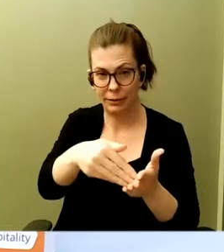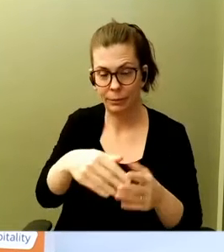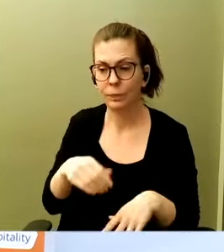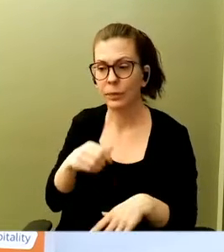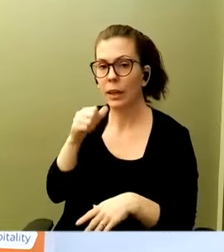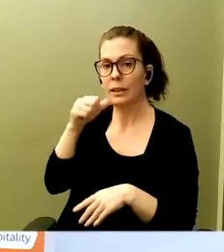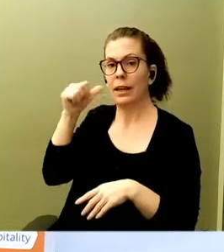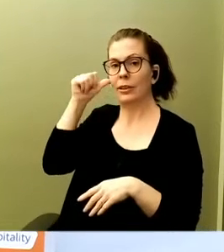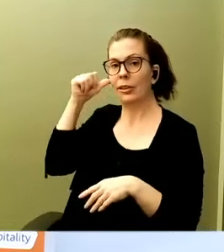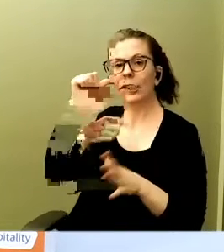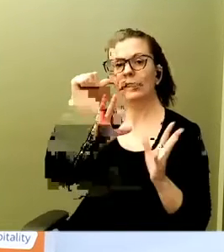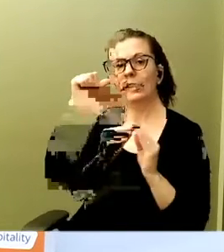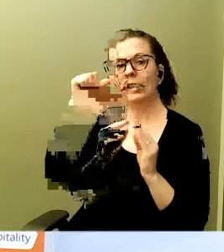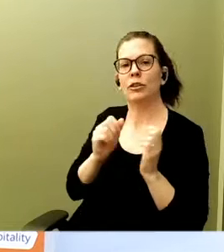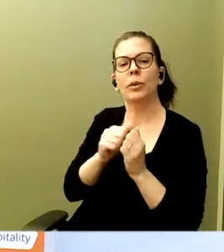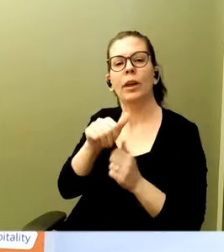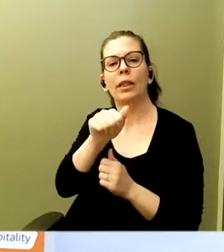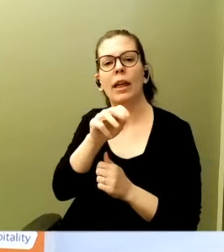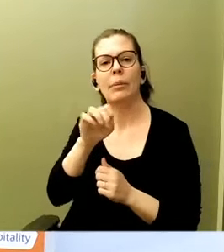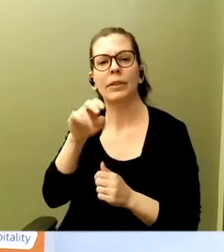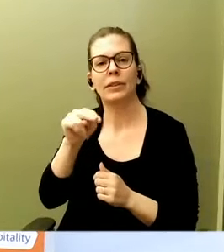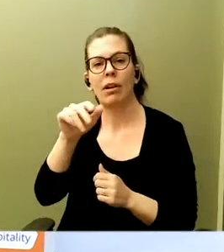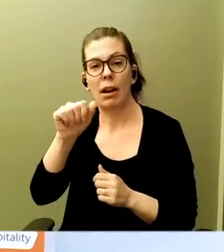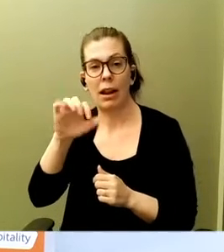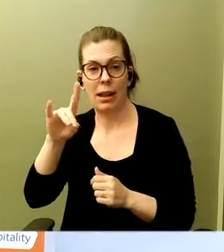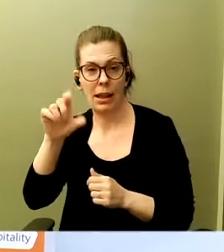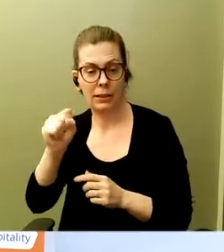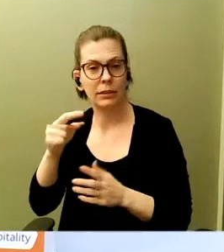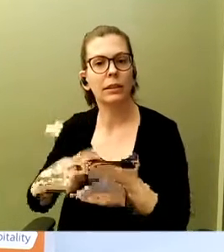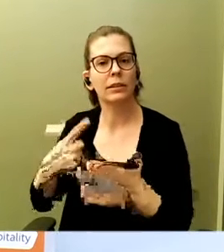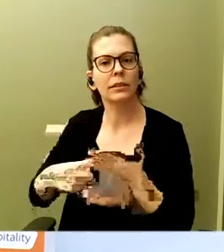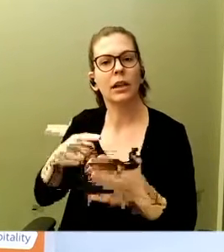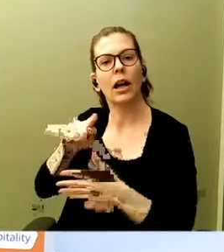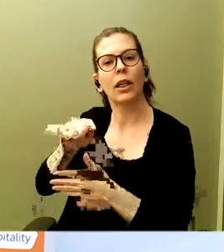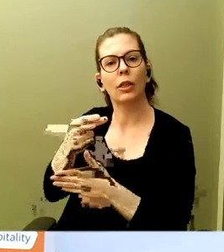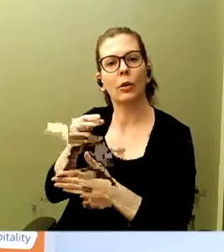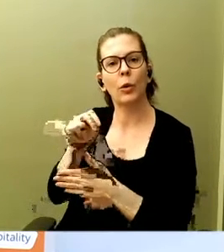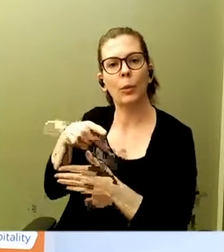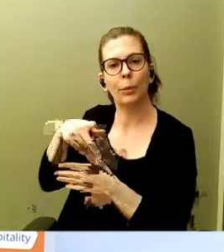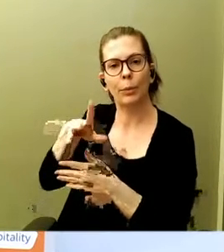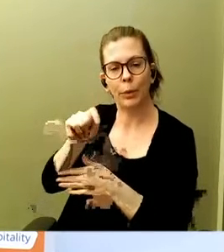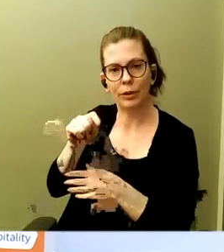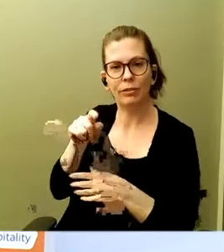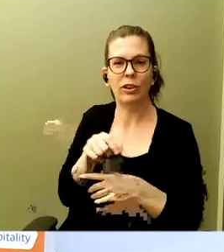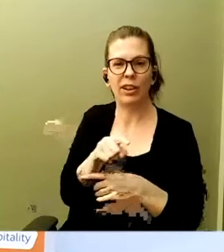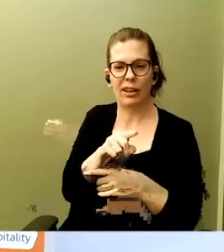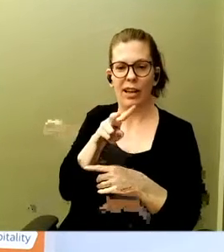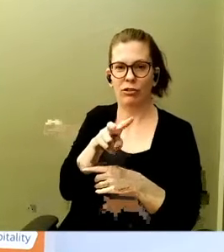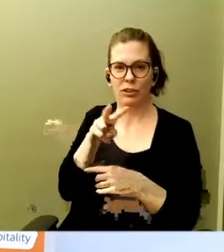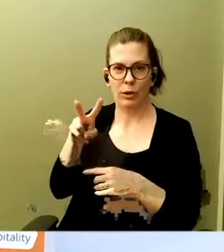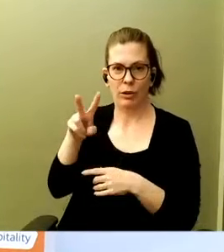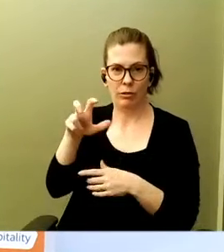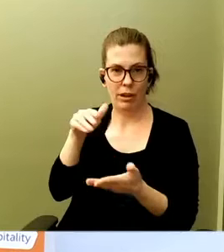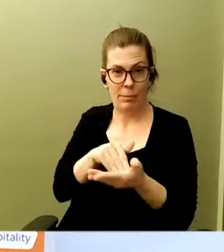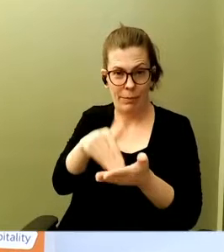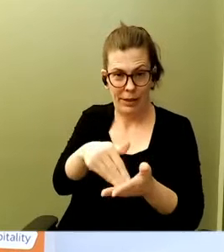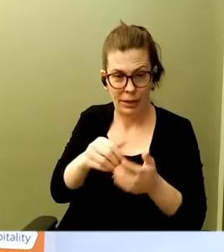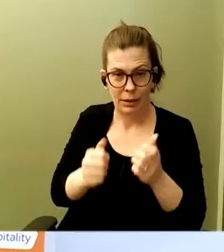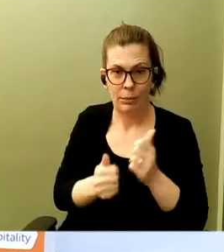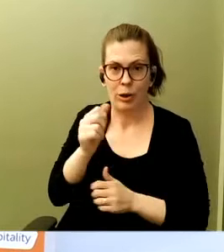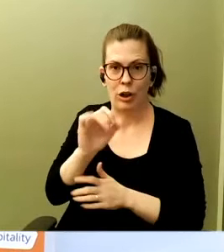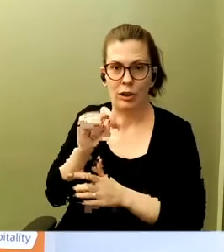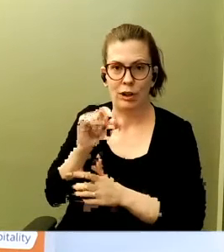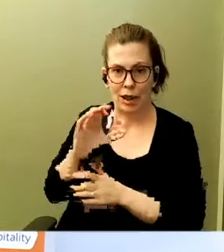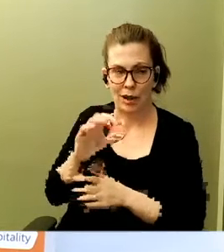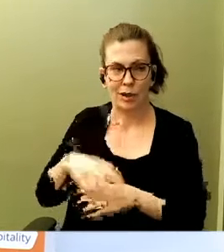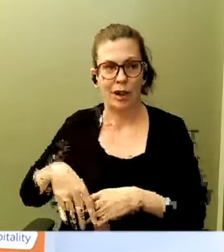Amazon ads where they talked about throughput in the hundreds of millions per second, and trillions or tens of